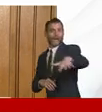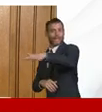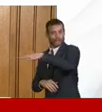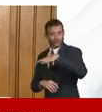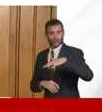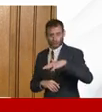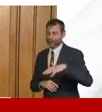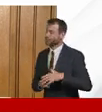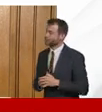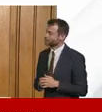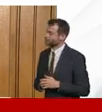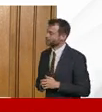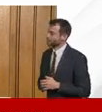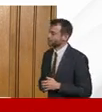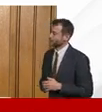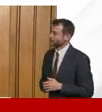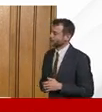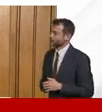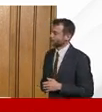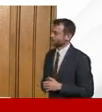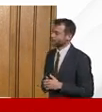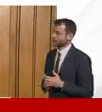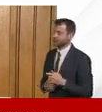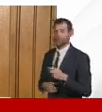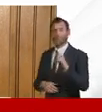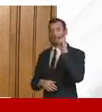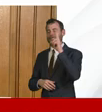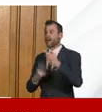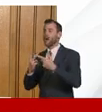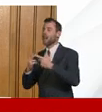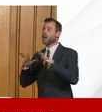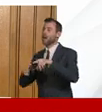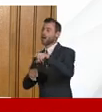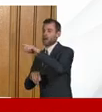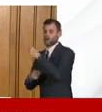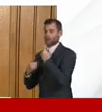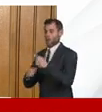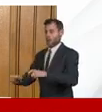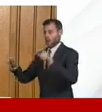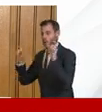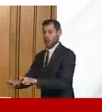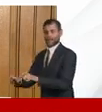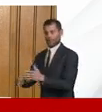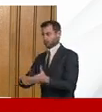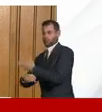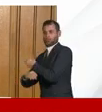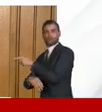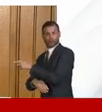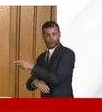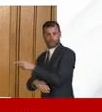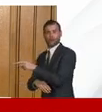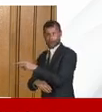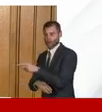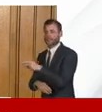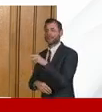that in many of the countries uh where they have applied different lockdown principles and obviously we we need to be really clear what they